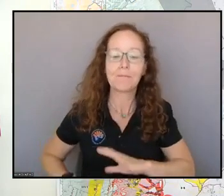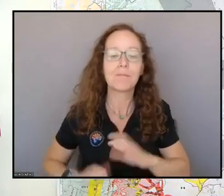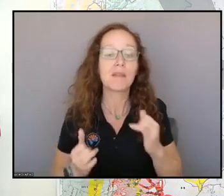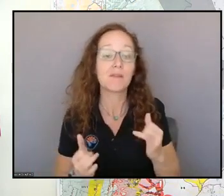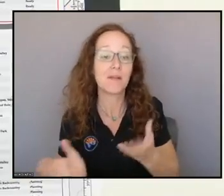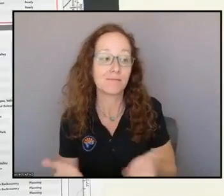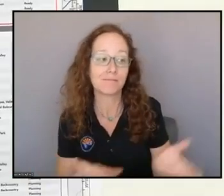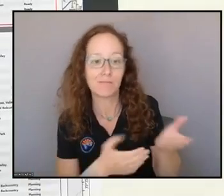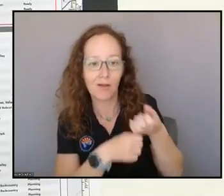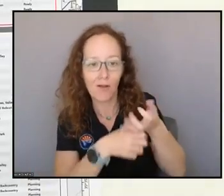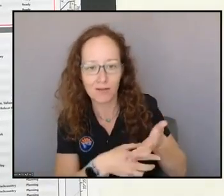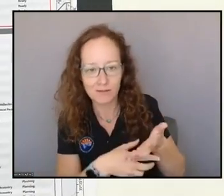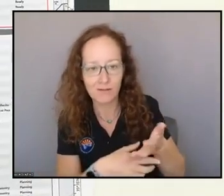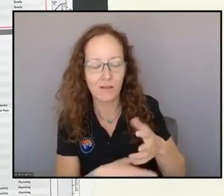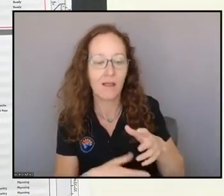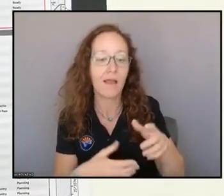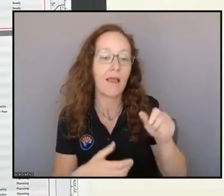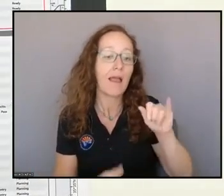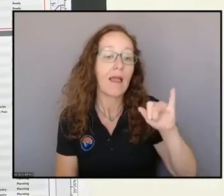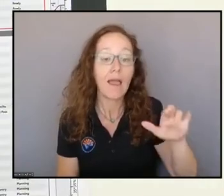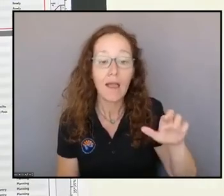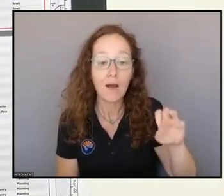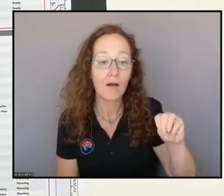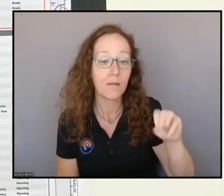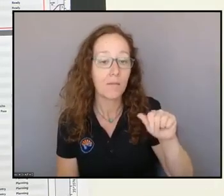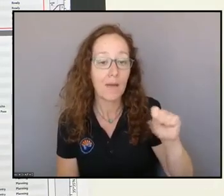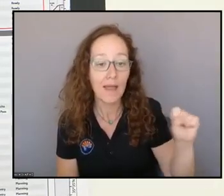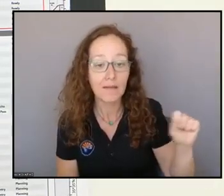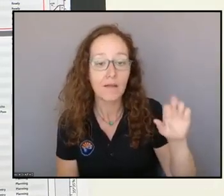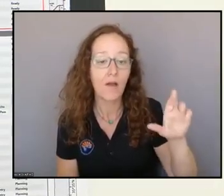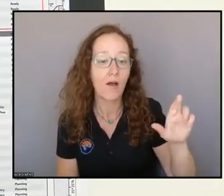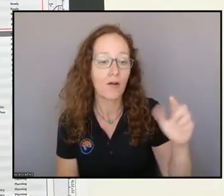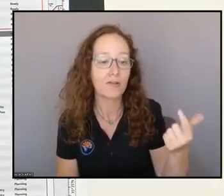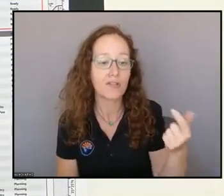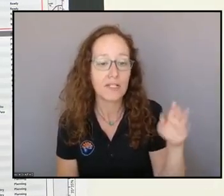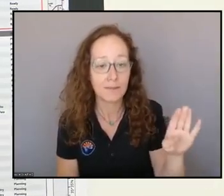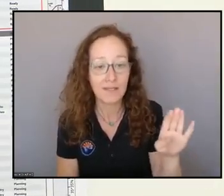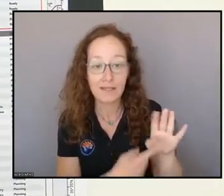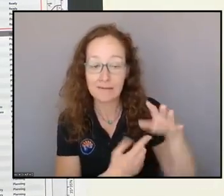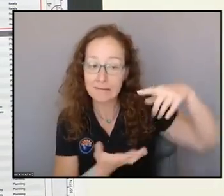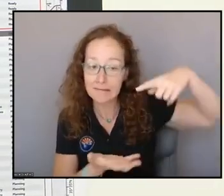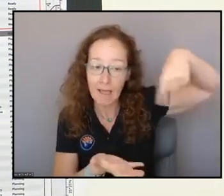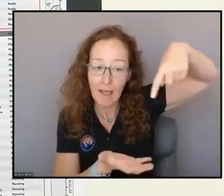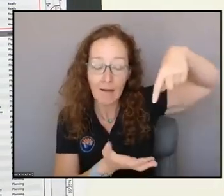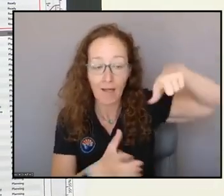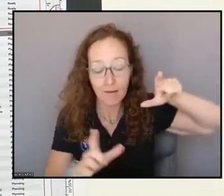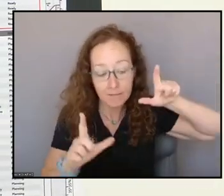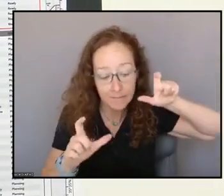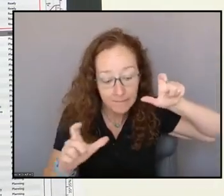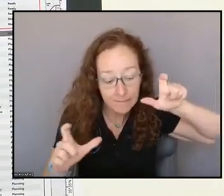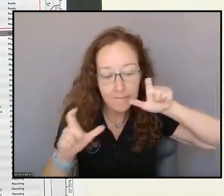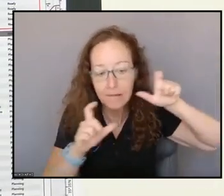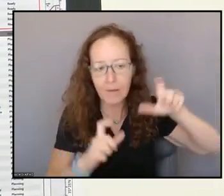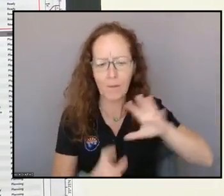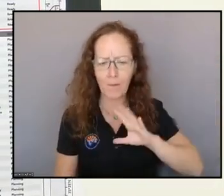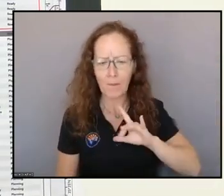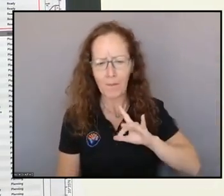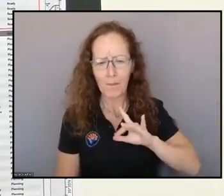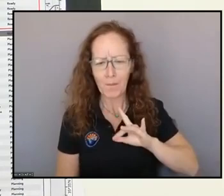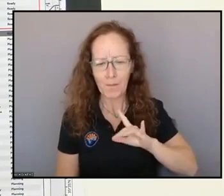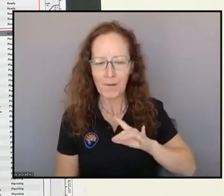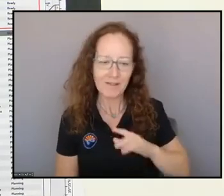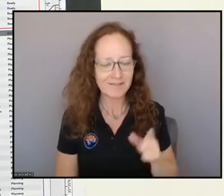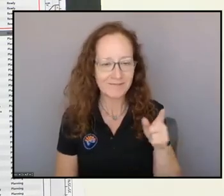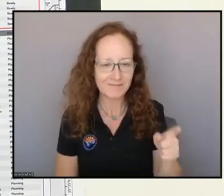mass RGB. It's a really rad satellite product that we get that can actually distinguish not only between